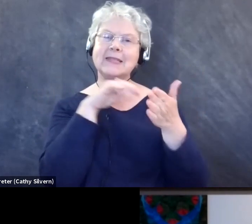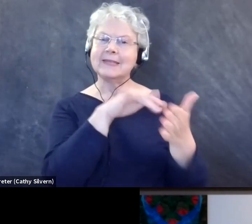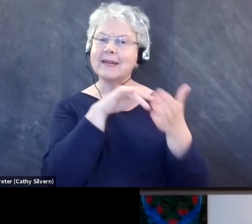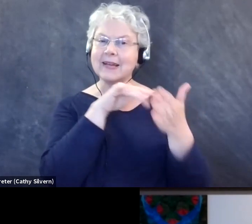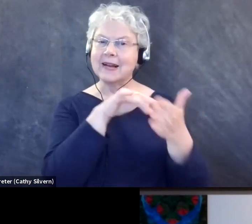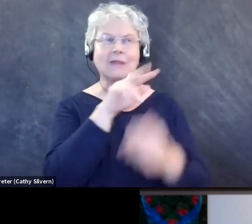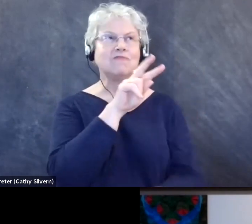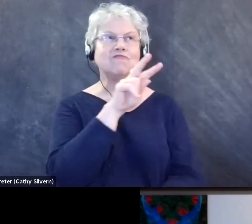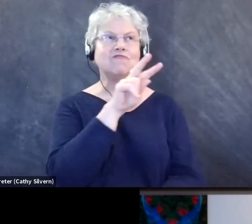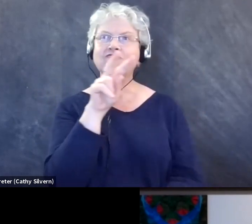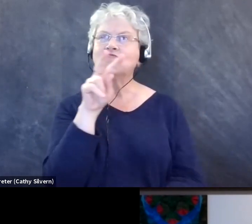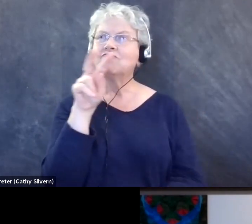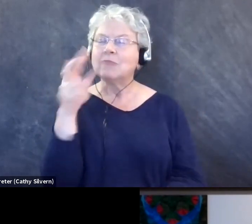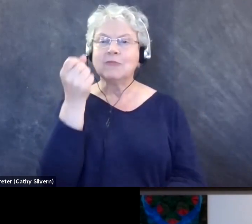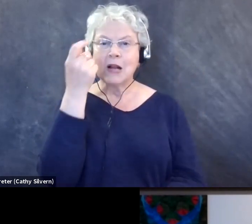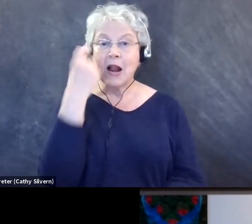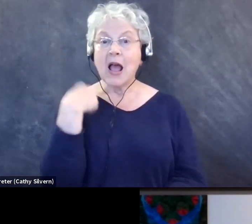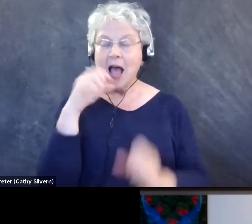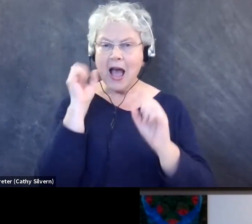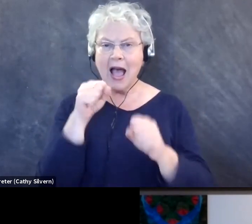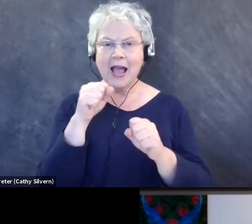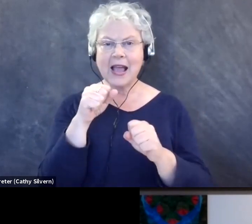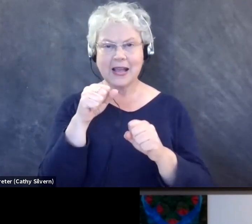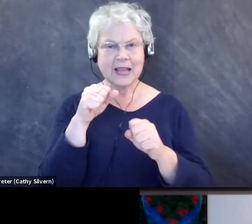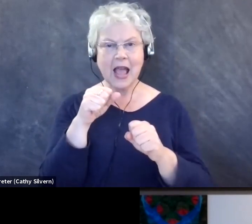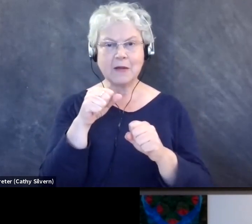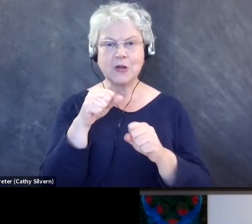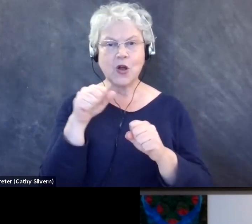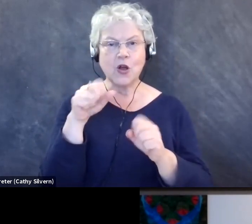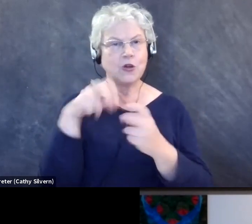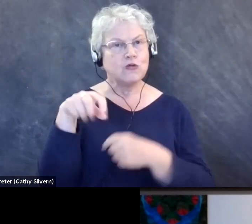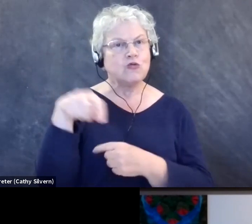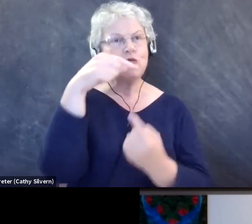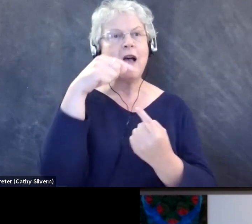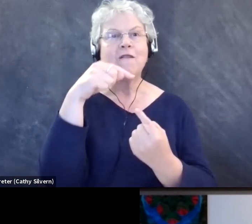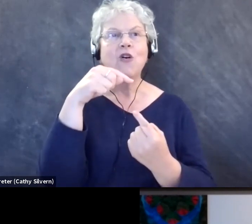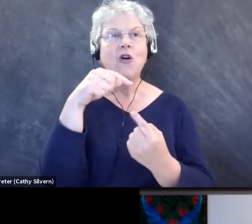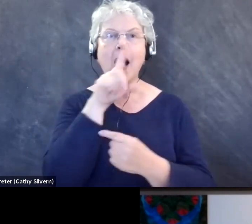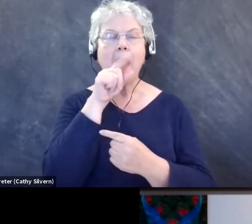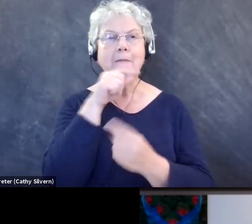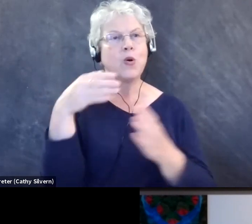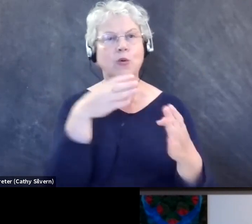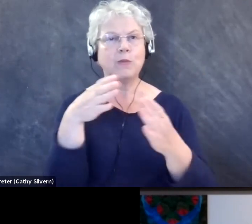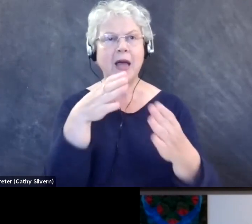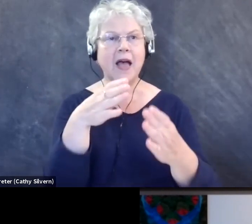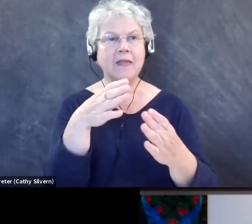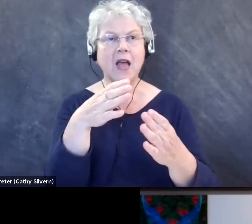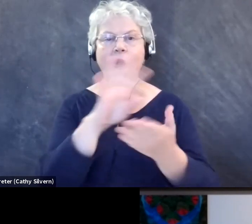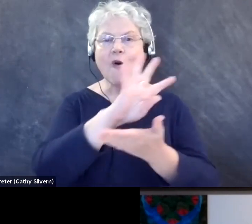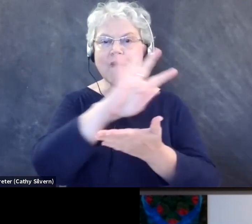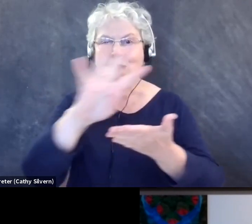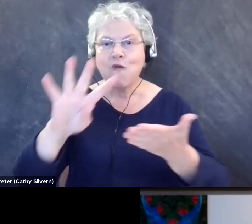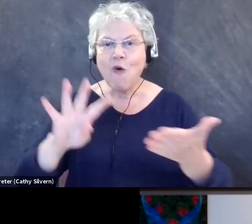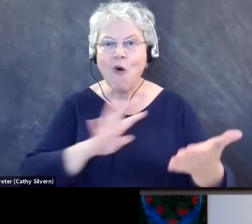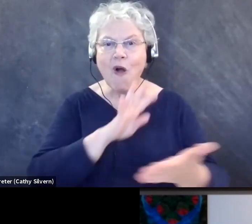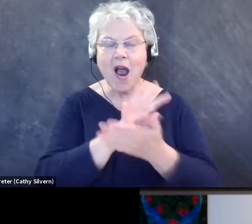realizing that I can be on a birding path for four hours at a time without even realizing it. And just